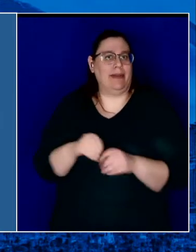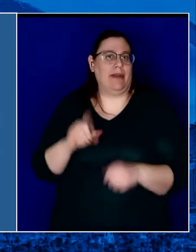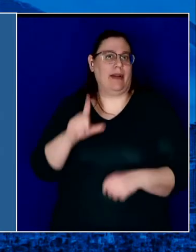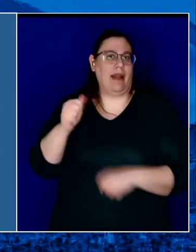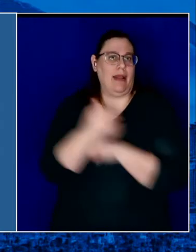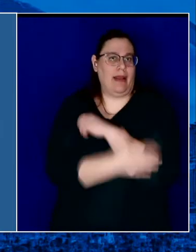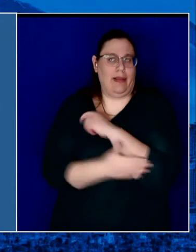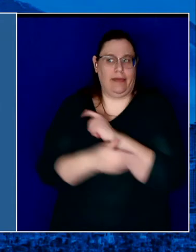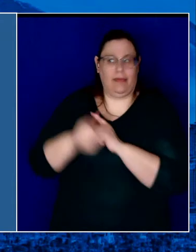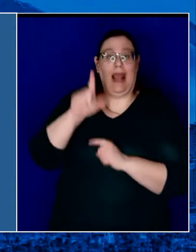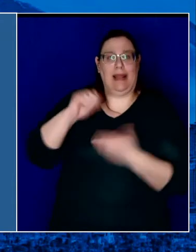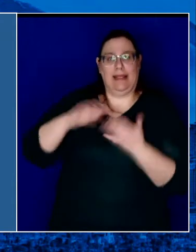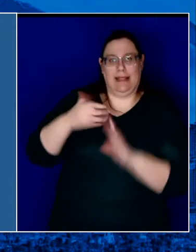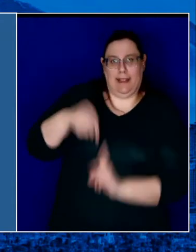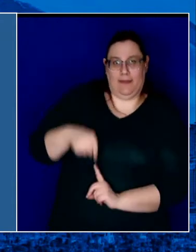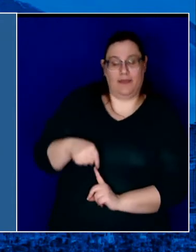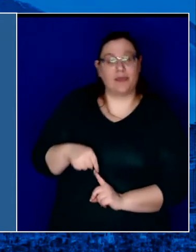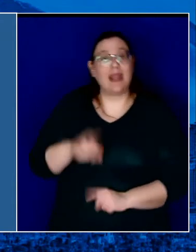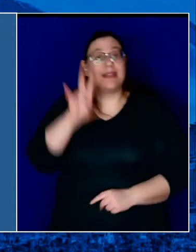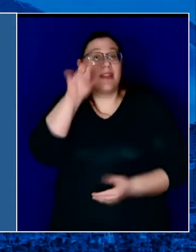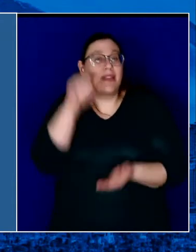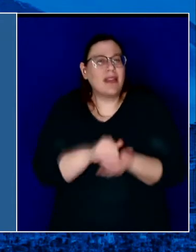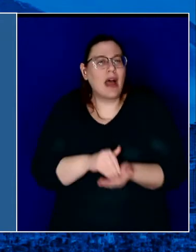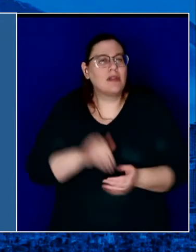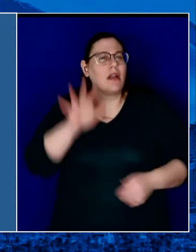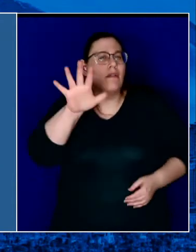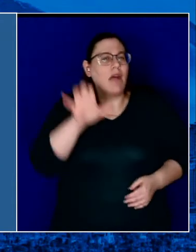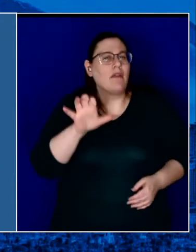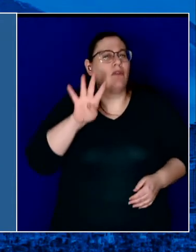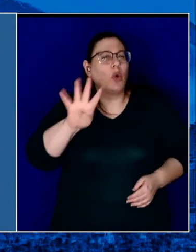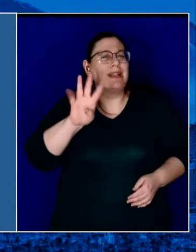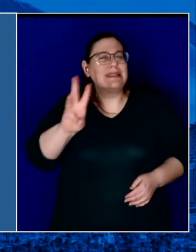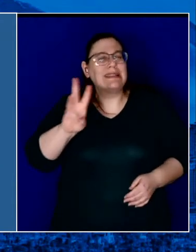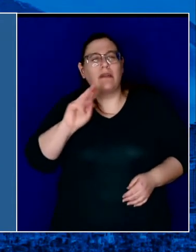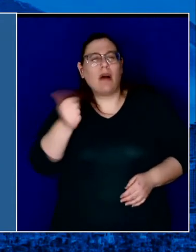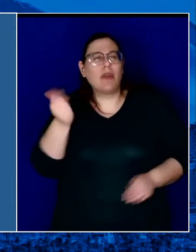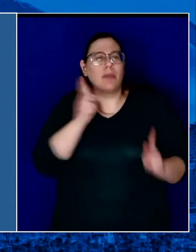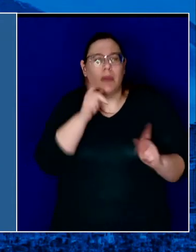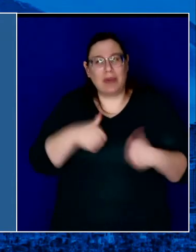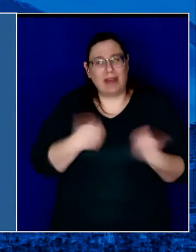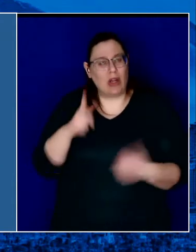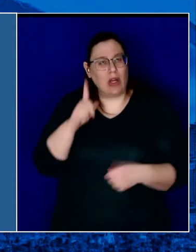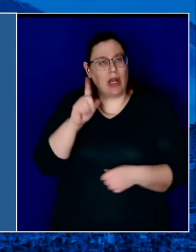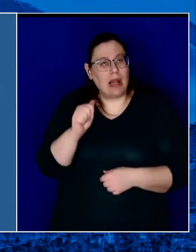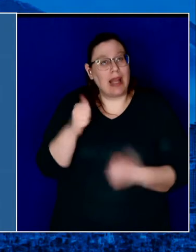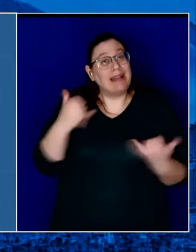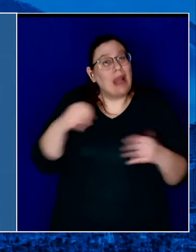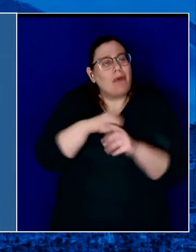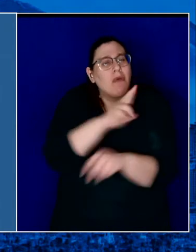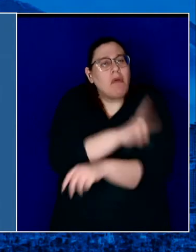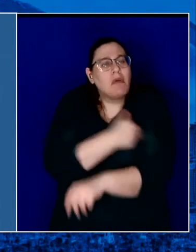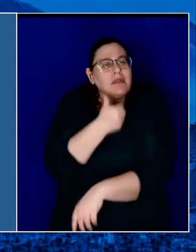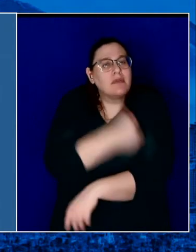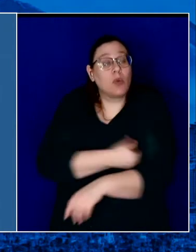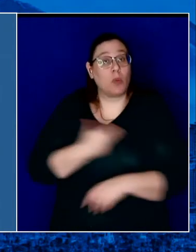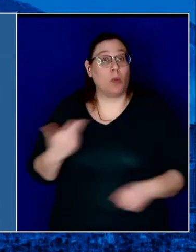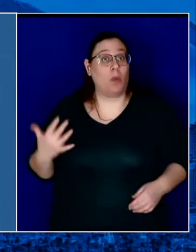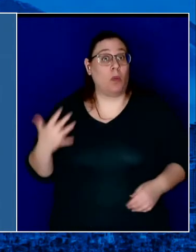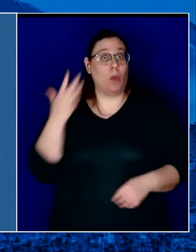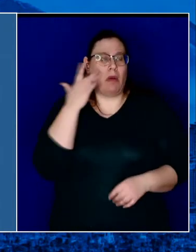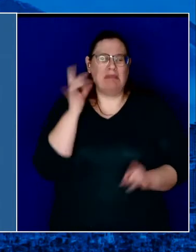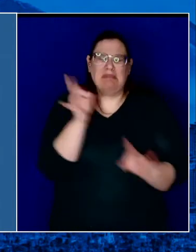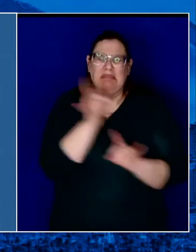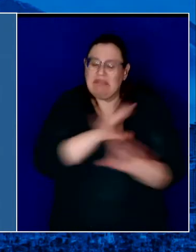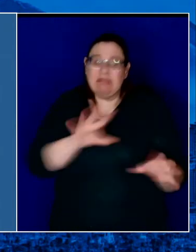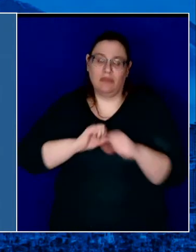to you, 7,546 of our fellow residents are hospitalized as a result of this vicious